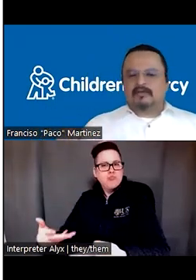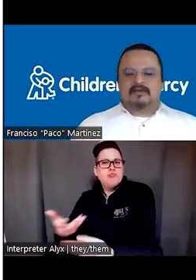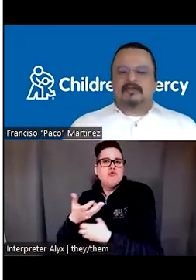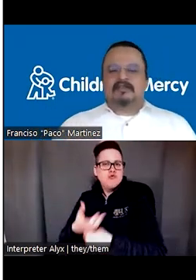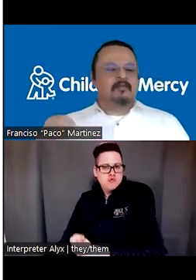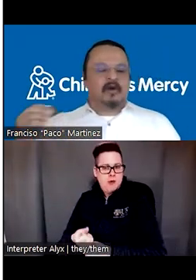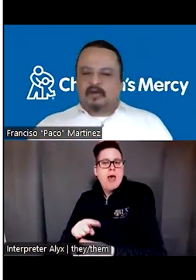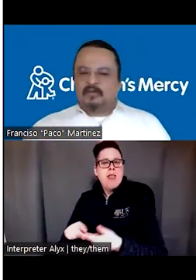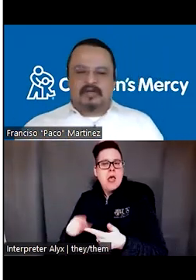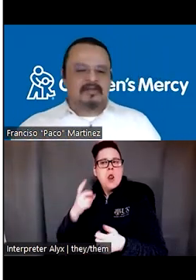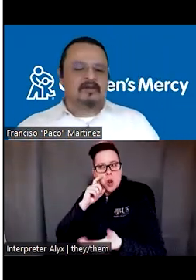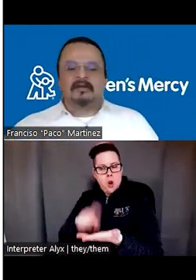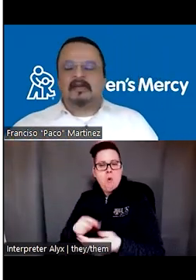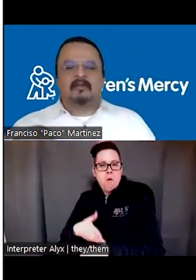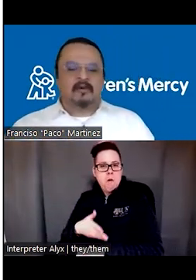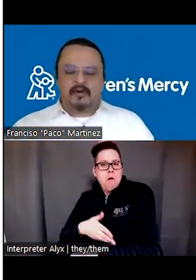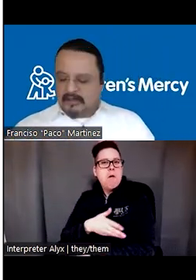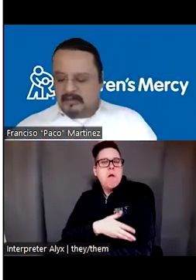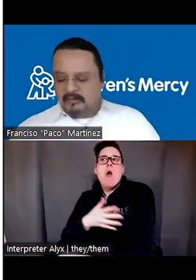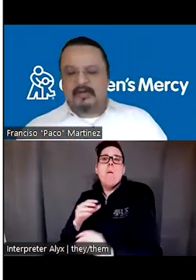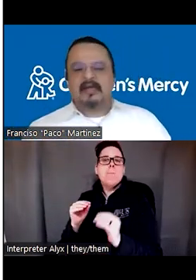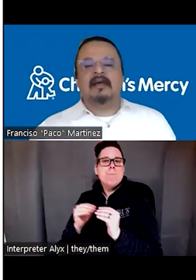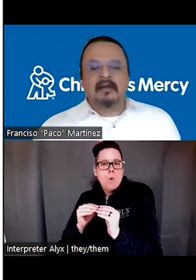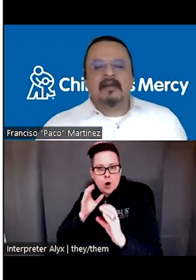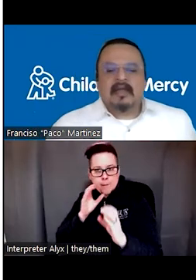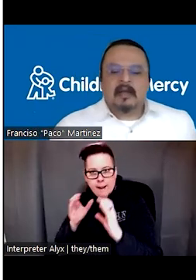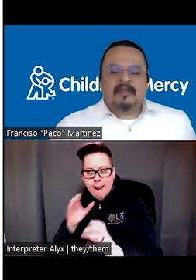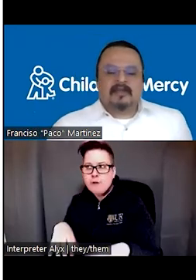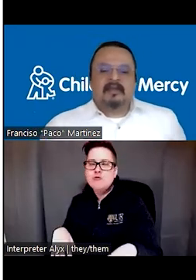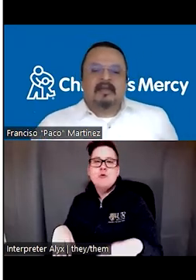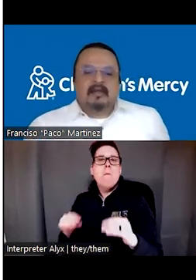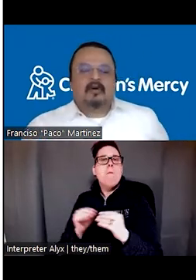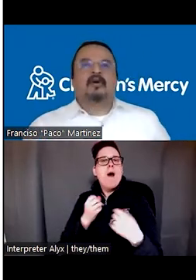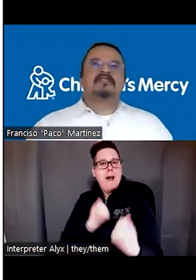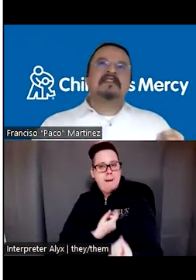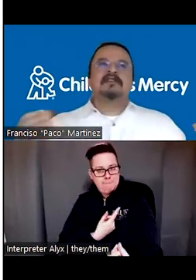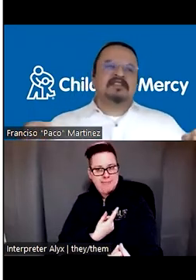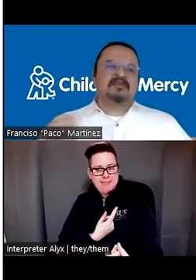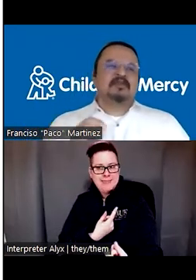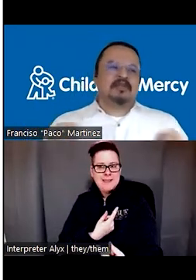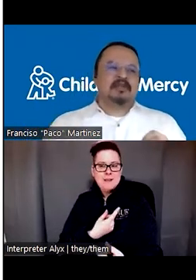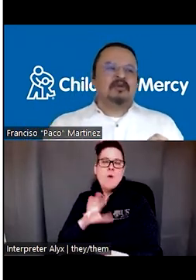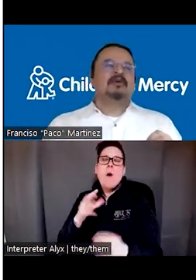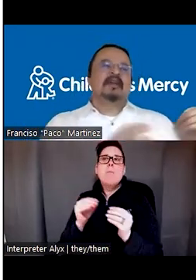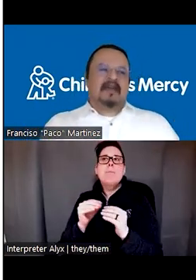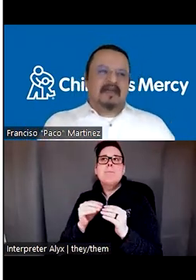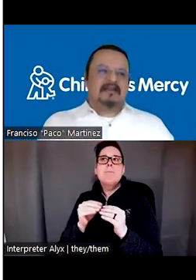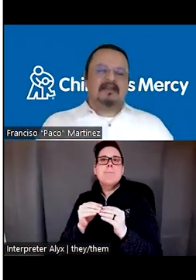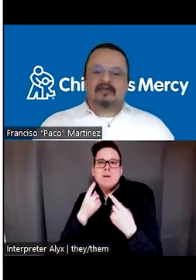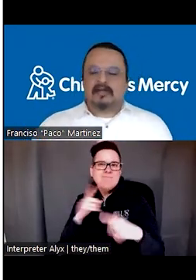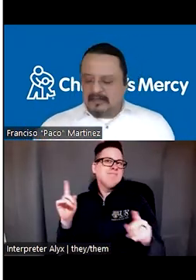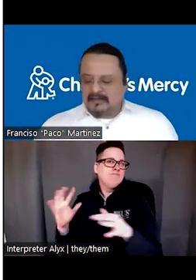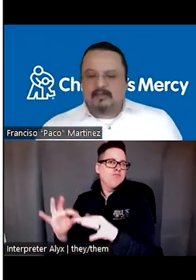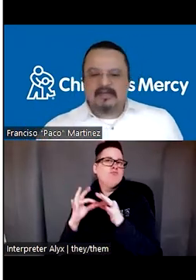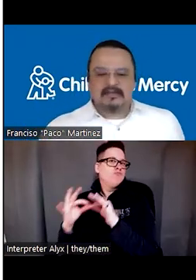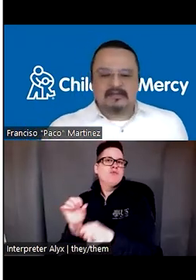to see better results and more communication and more and more, uh, empathy or synergies between you. And